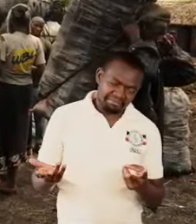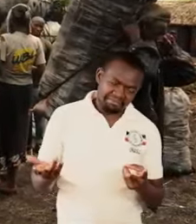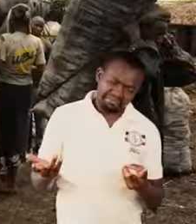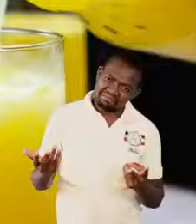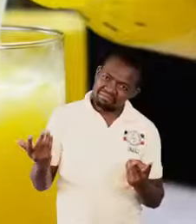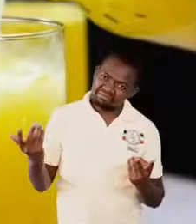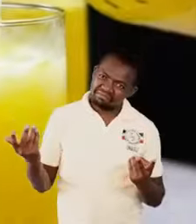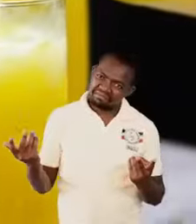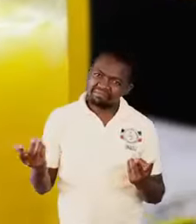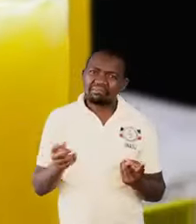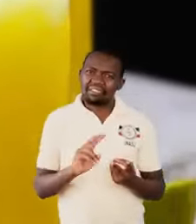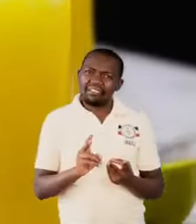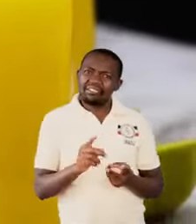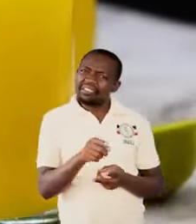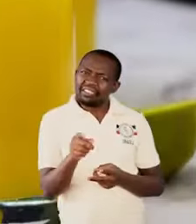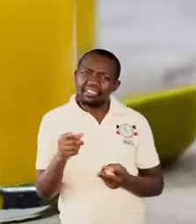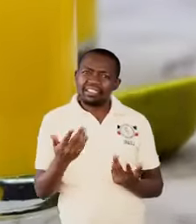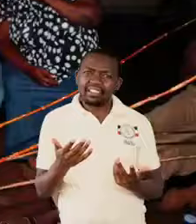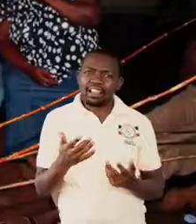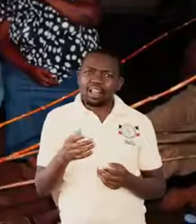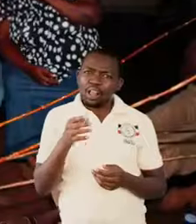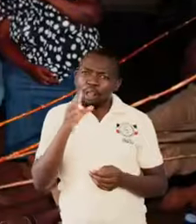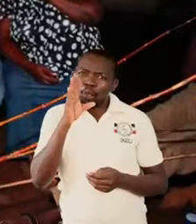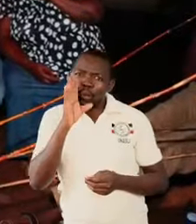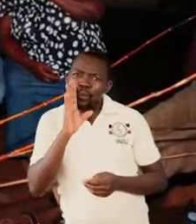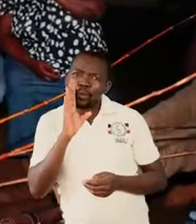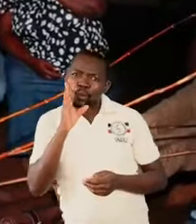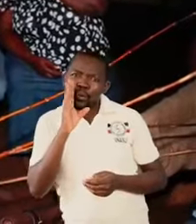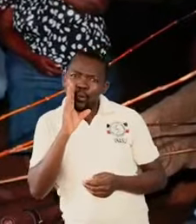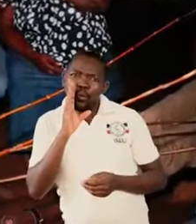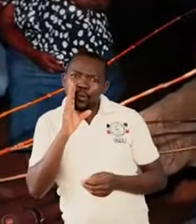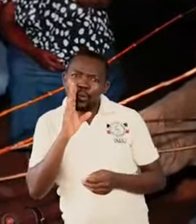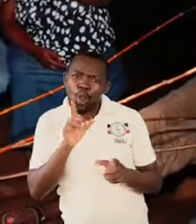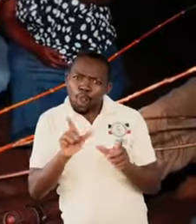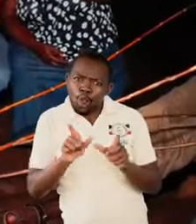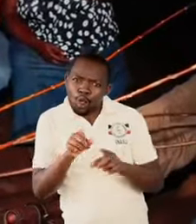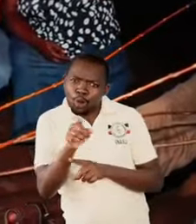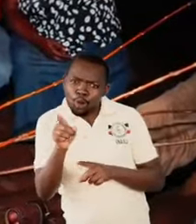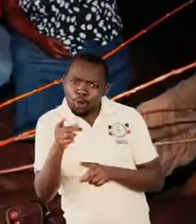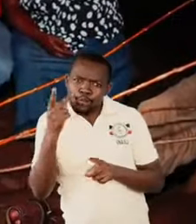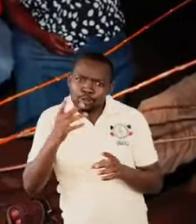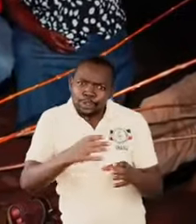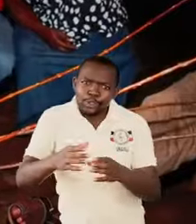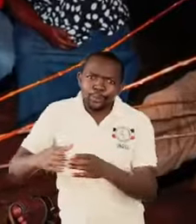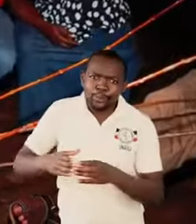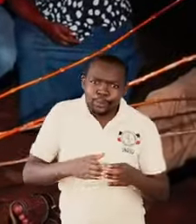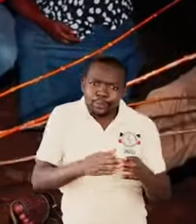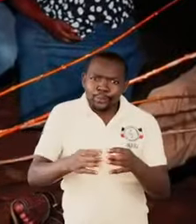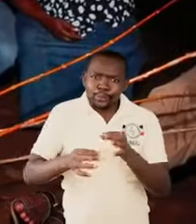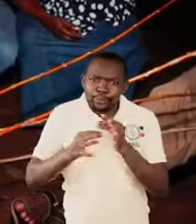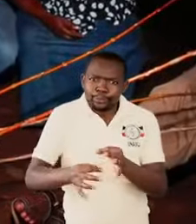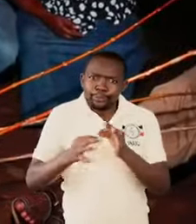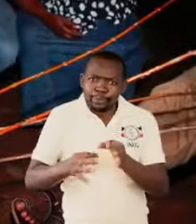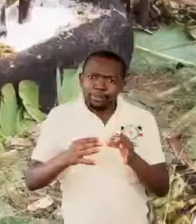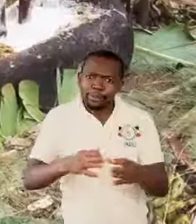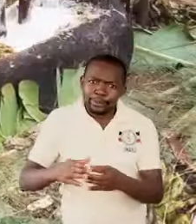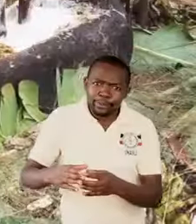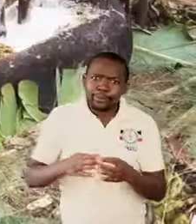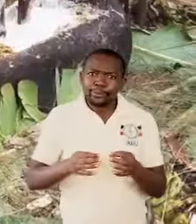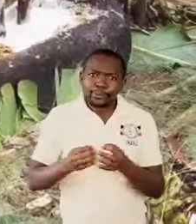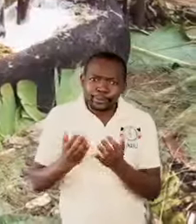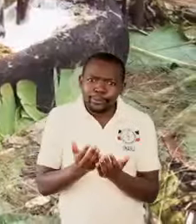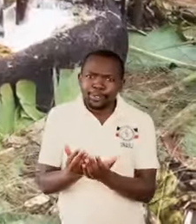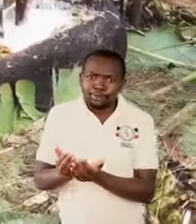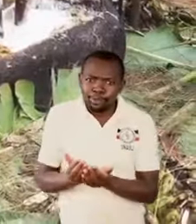Making local drinks in the villages. Some of us, dear listeners, come from these places where we